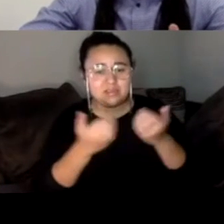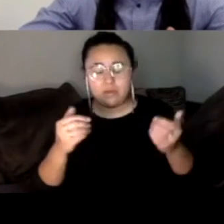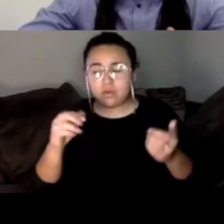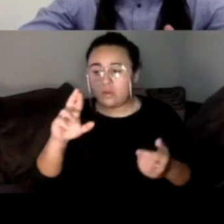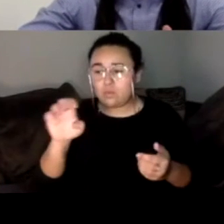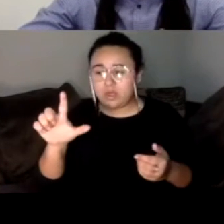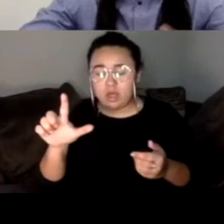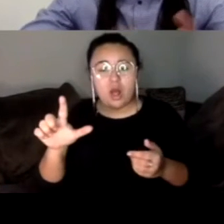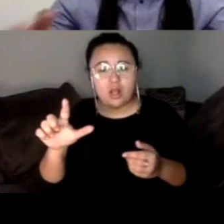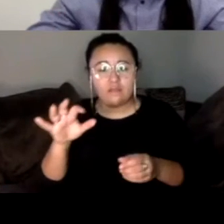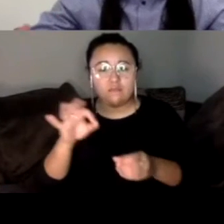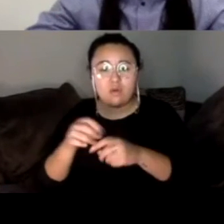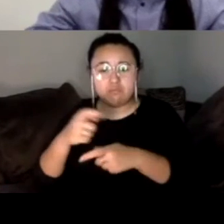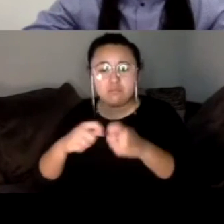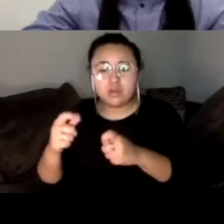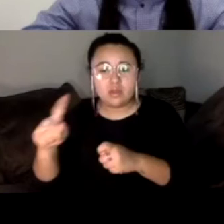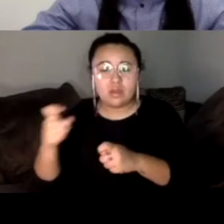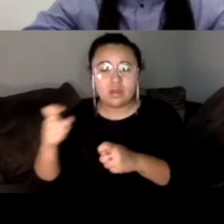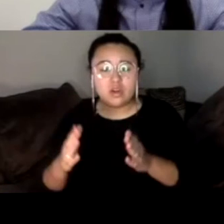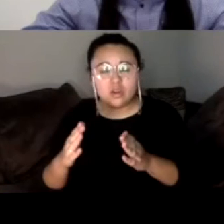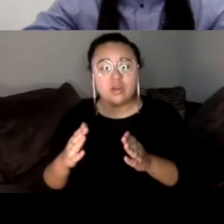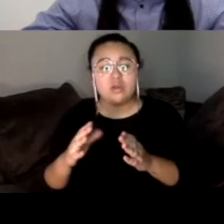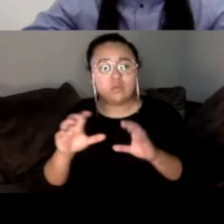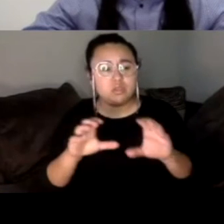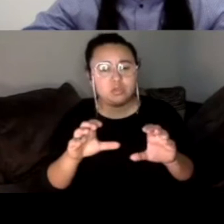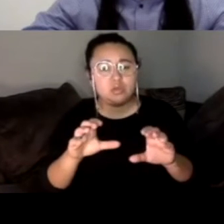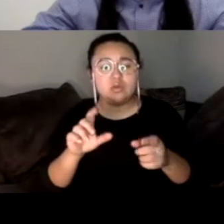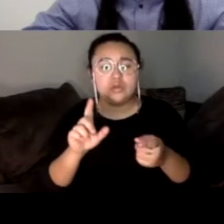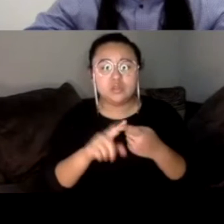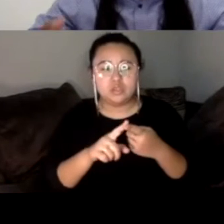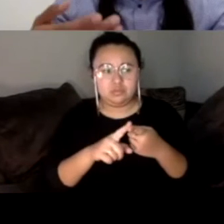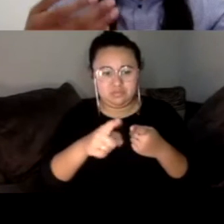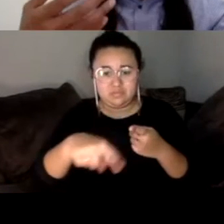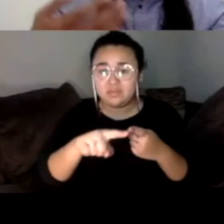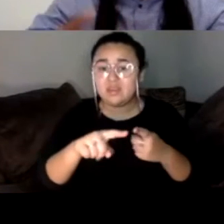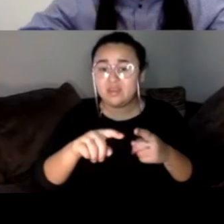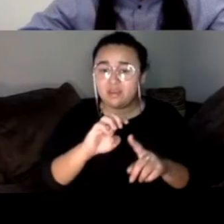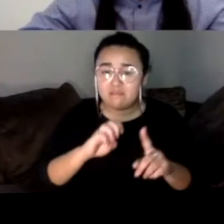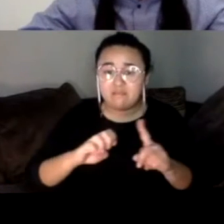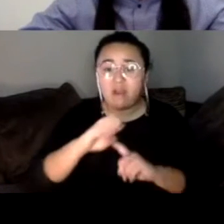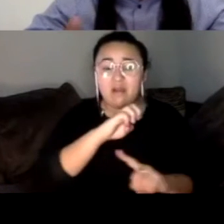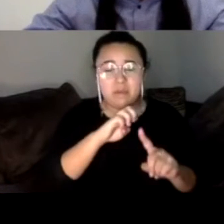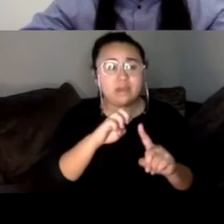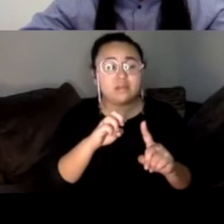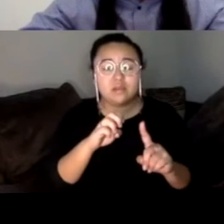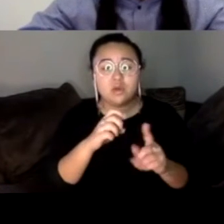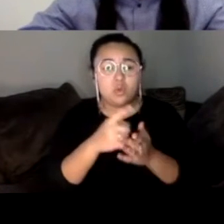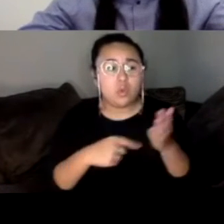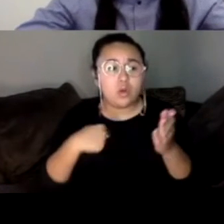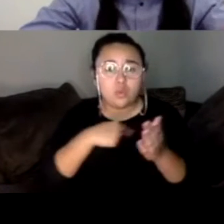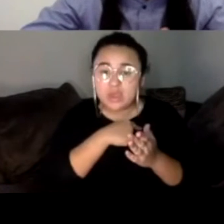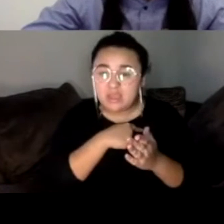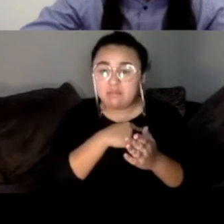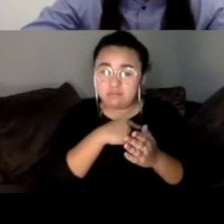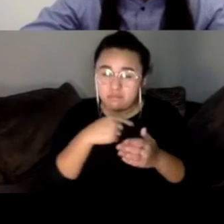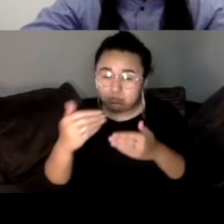would do to really like chill, like the environment around like the progress that we've been making, whether it's been through like legislation, through appointments like